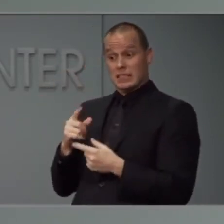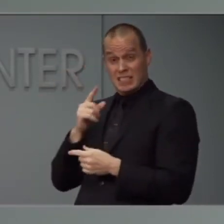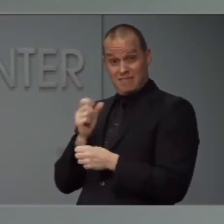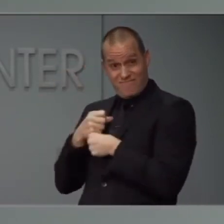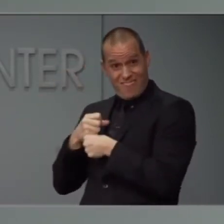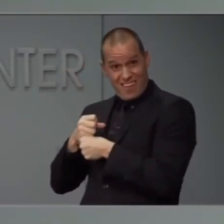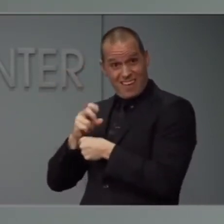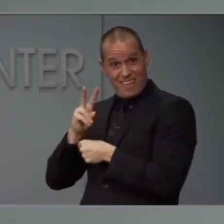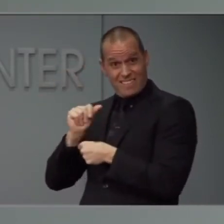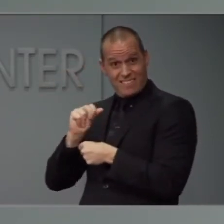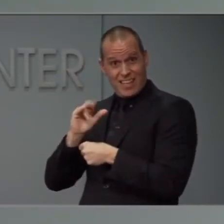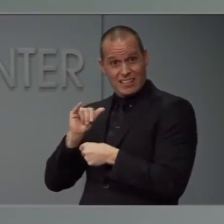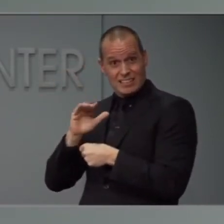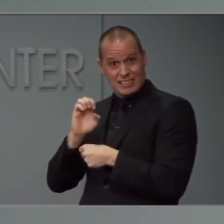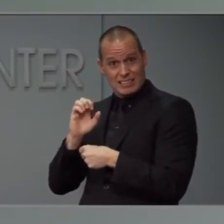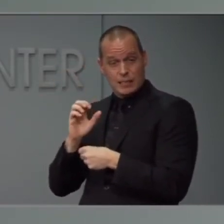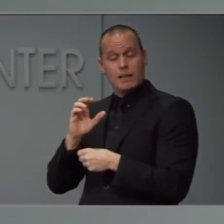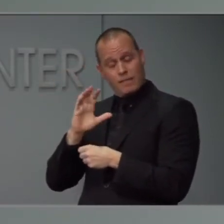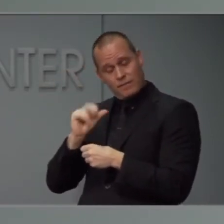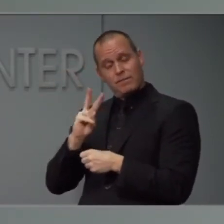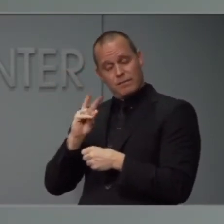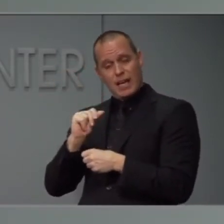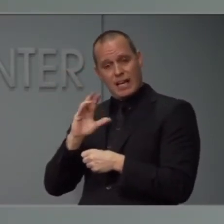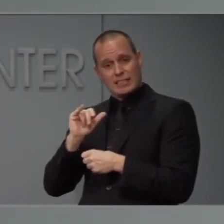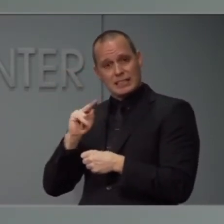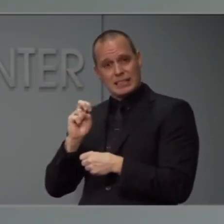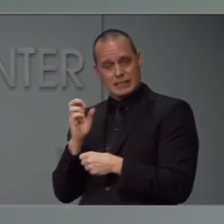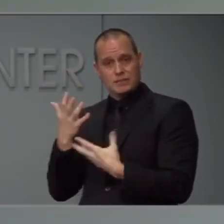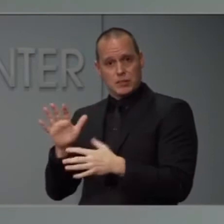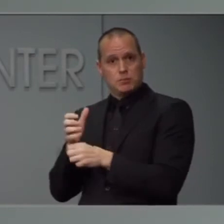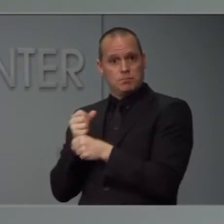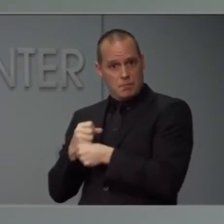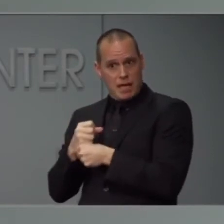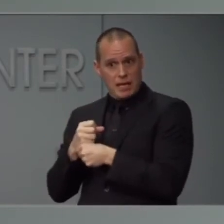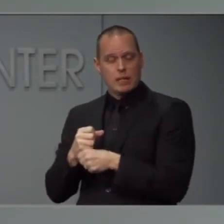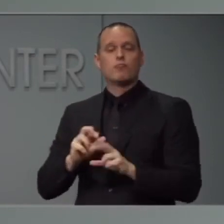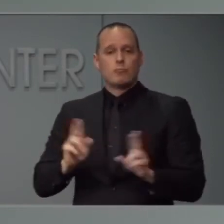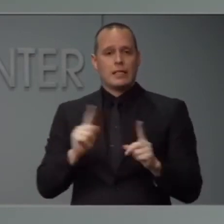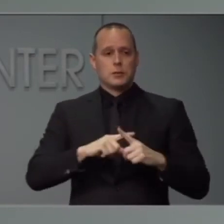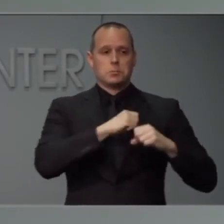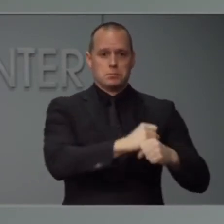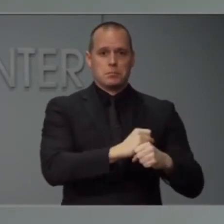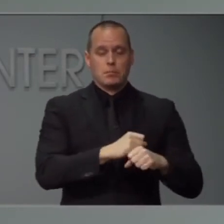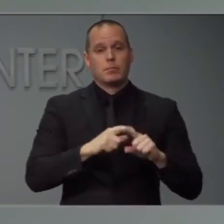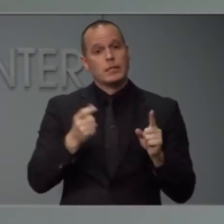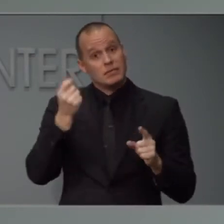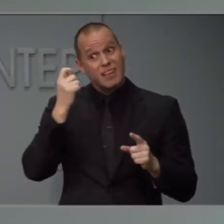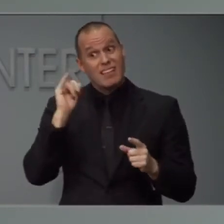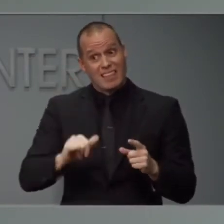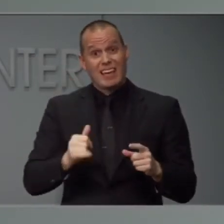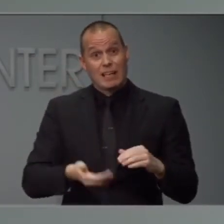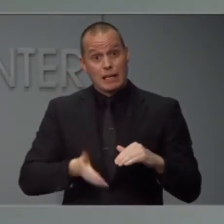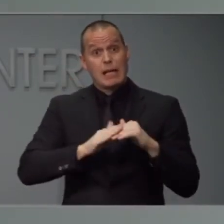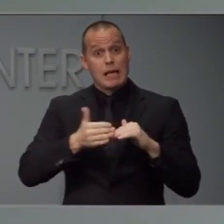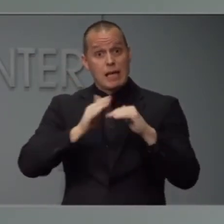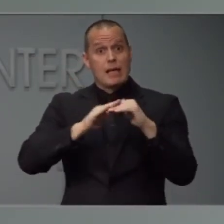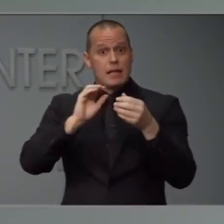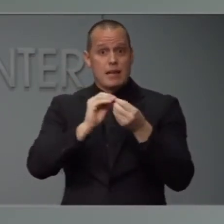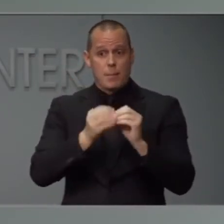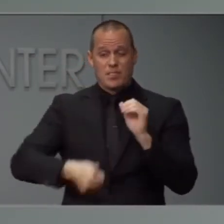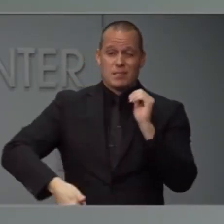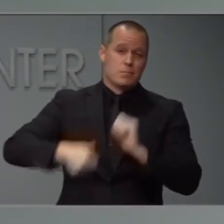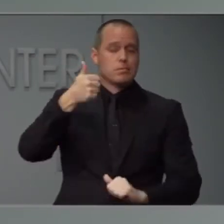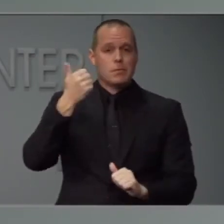spread of the virus. But yes, we are seeing that growth in the number of cases we see in North Carolina because we know